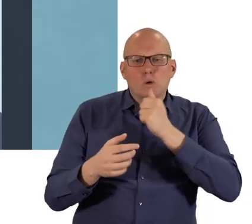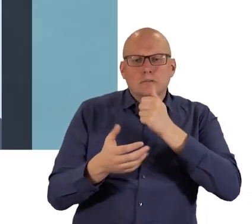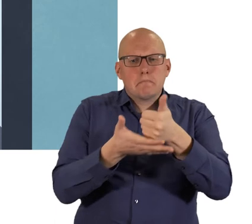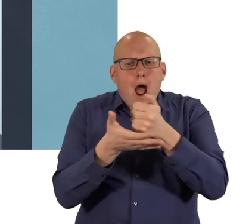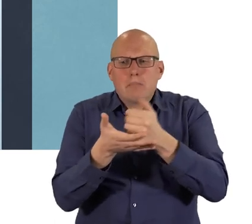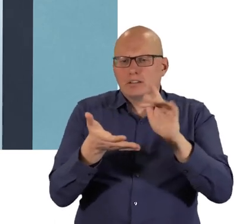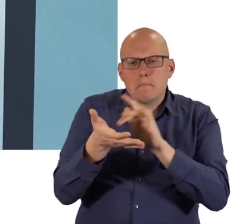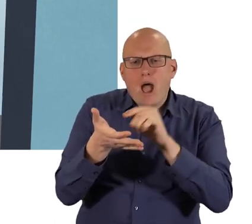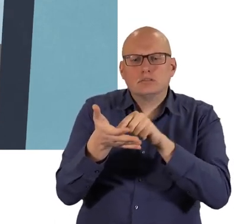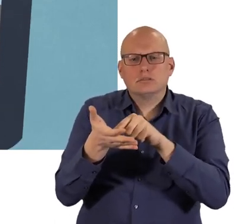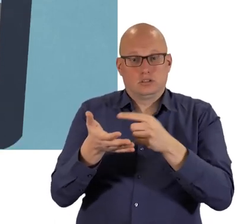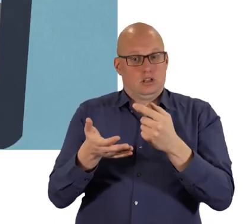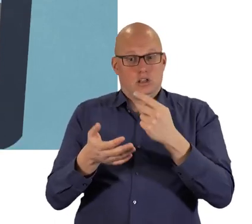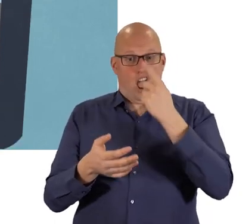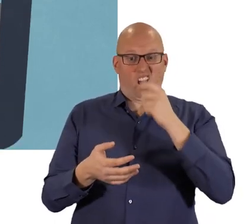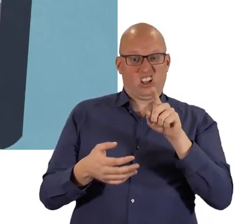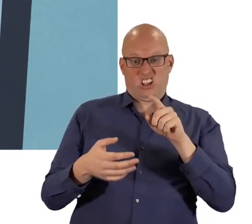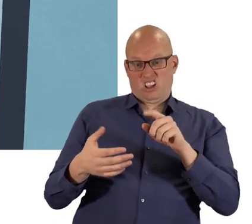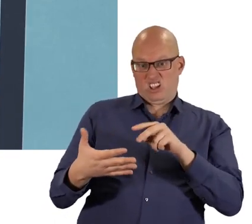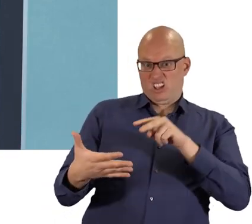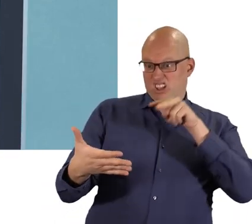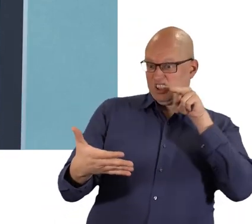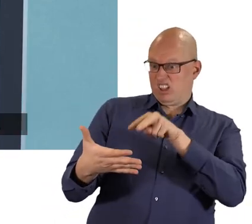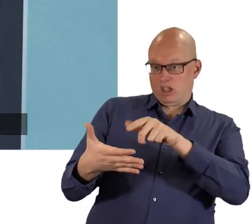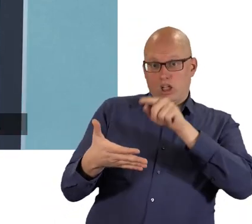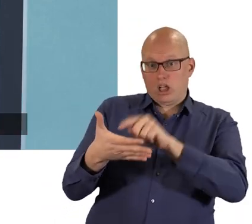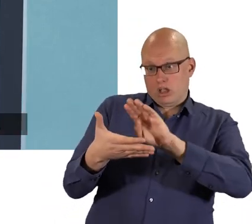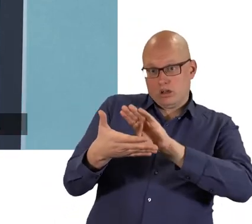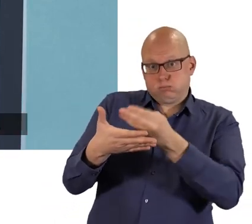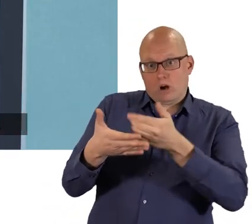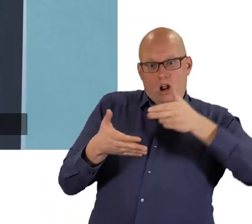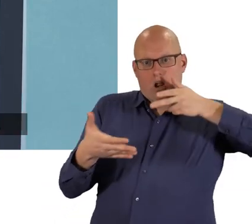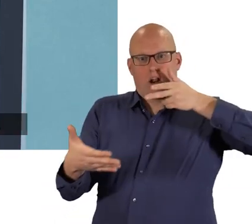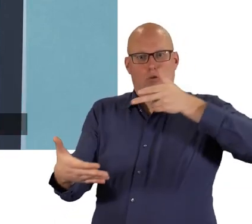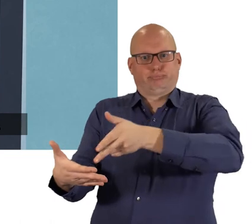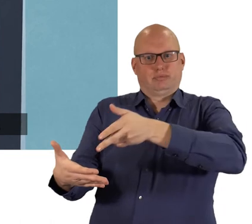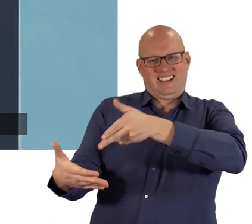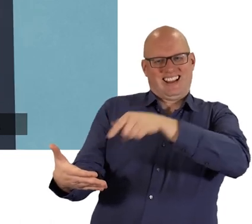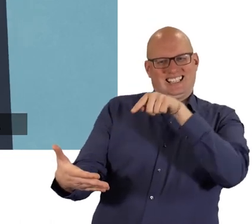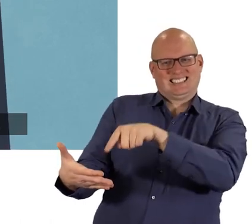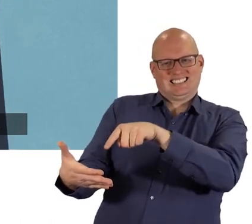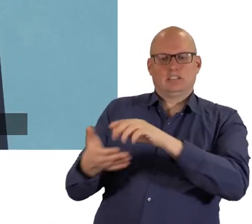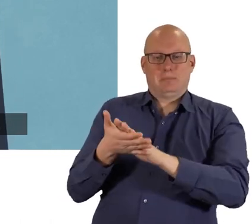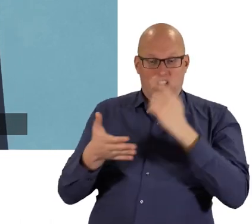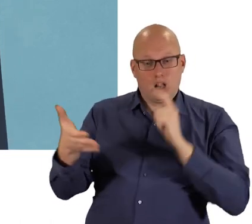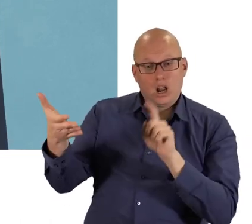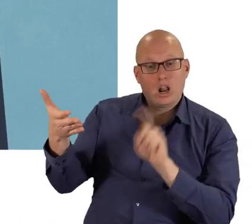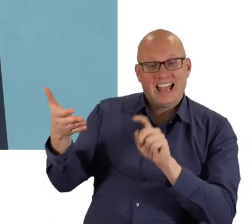call and you are using a mobile phone or tablet you can flip the camera round to give a better picture.